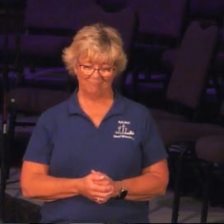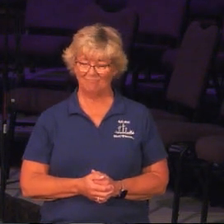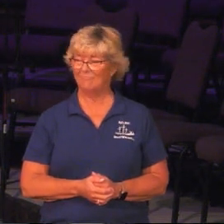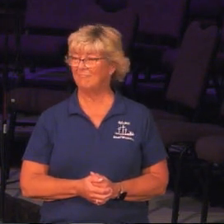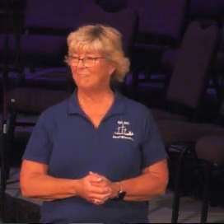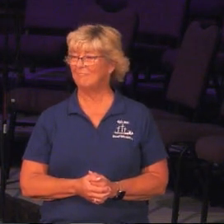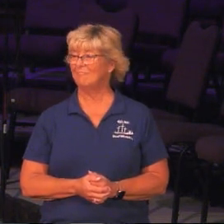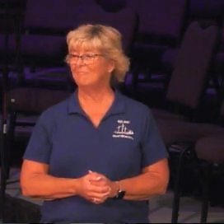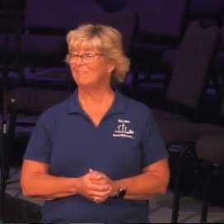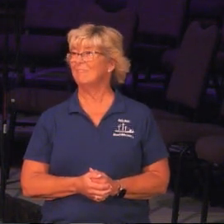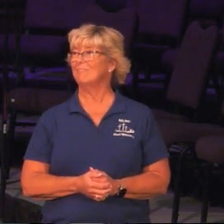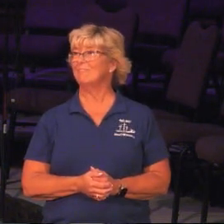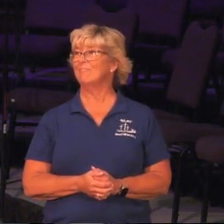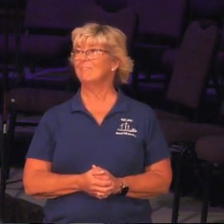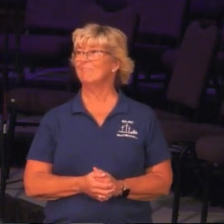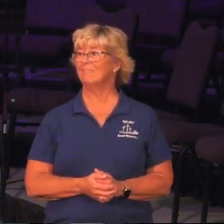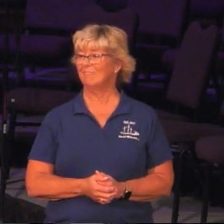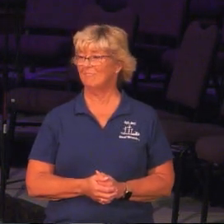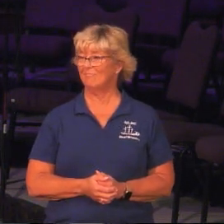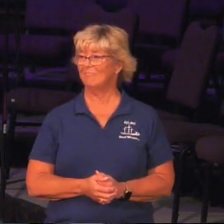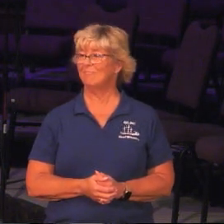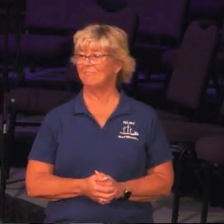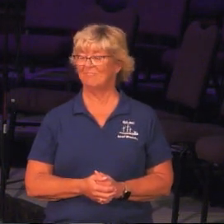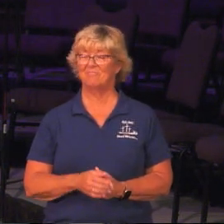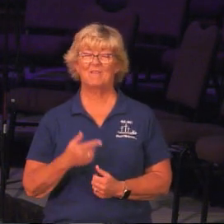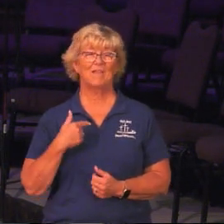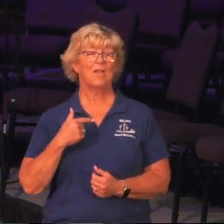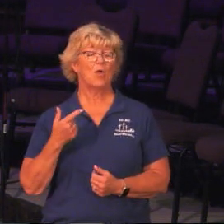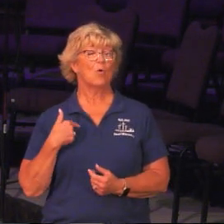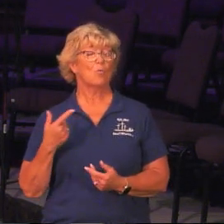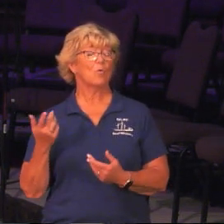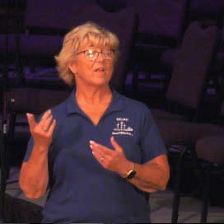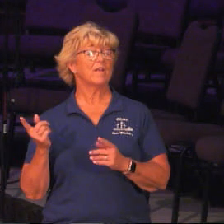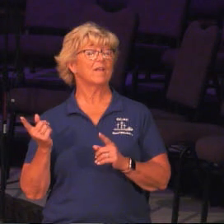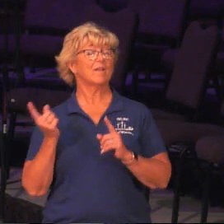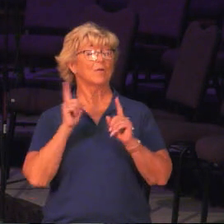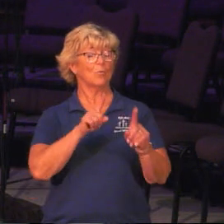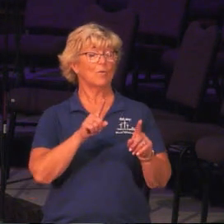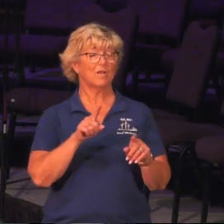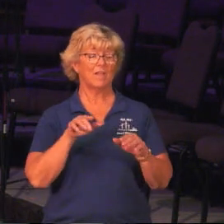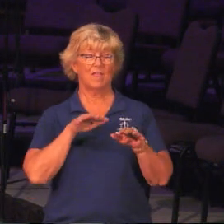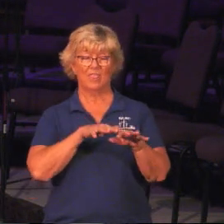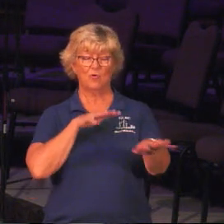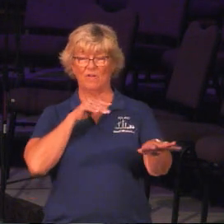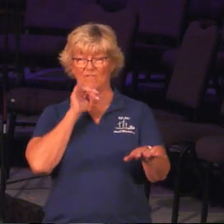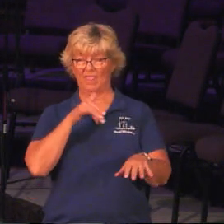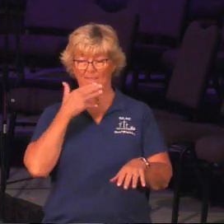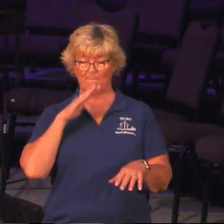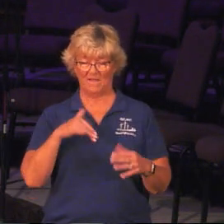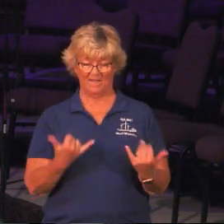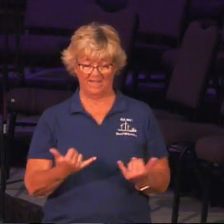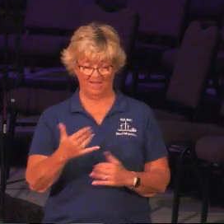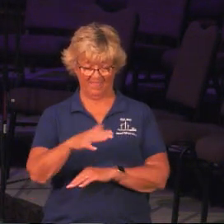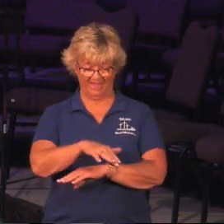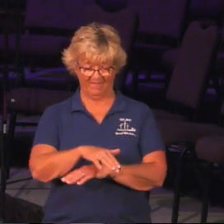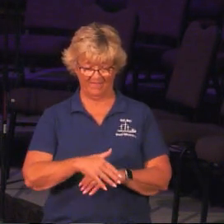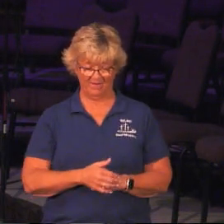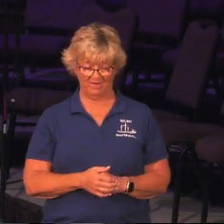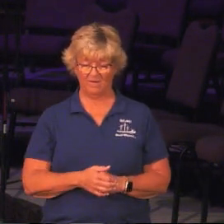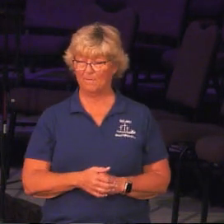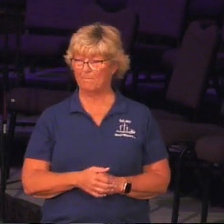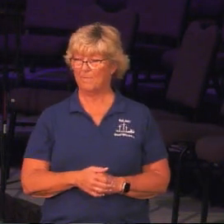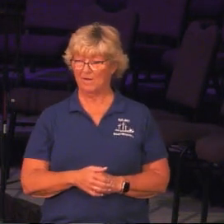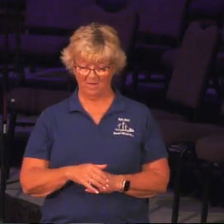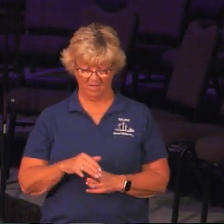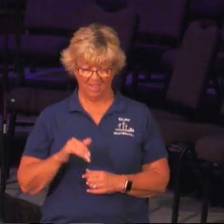So they take us, thankfully the traffic wasn't near as bad as when we left, went to the village. Let me just tell those